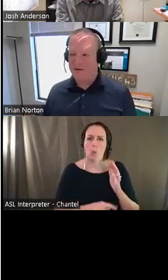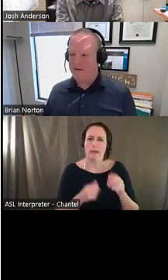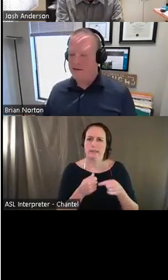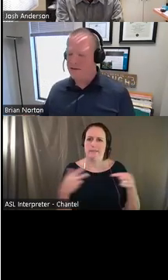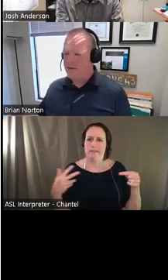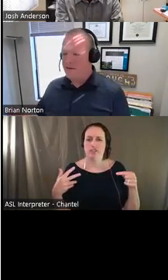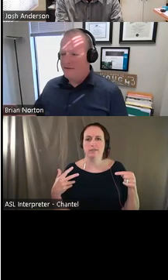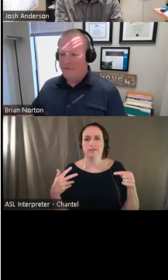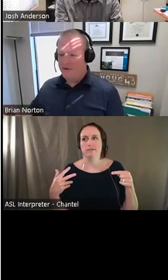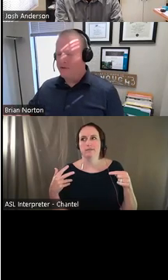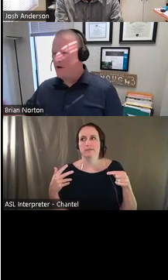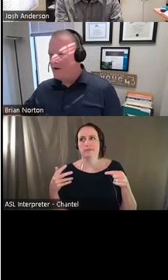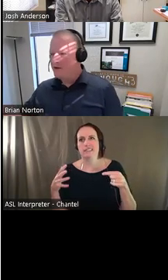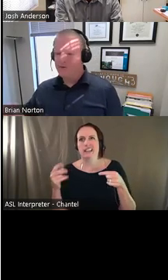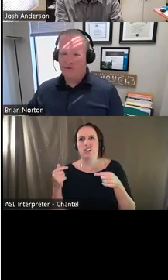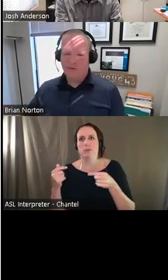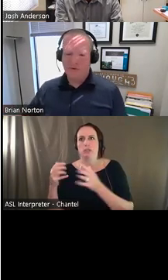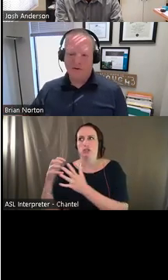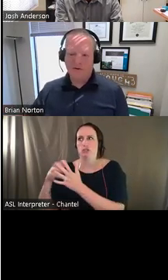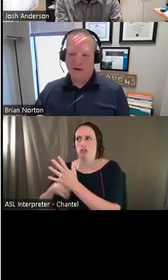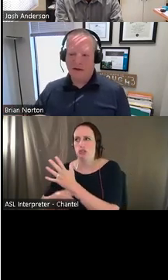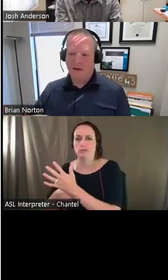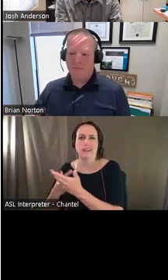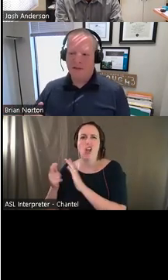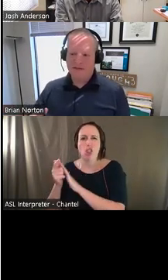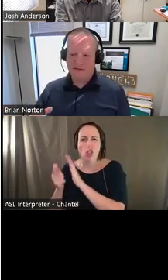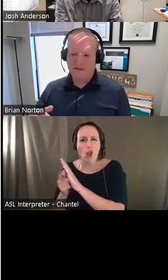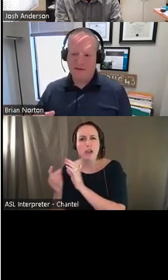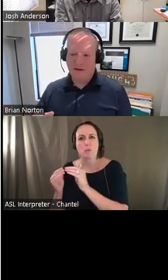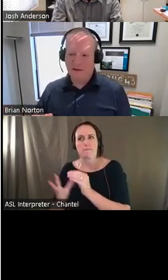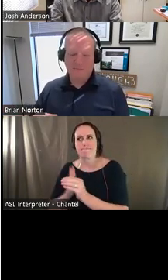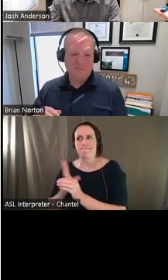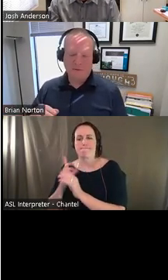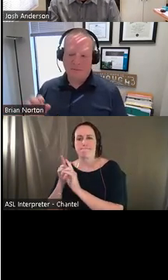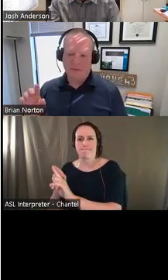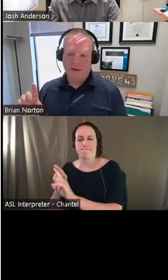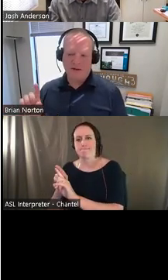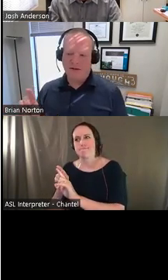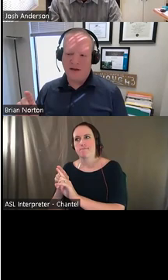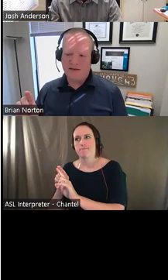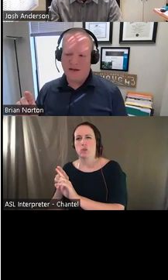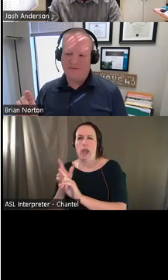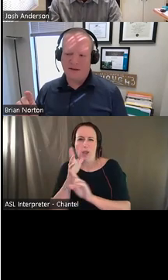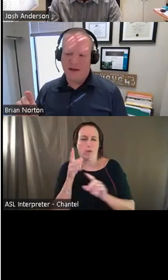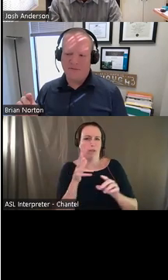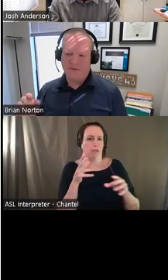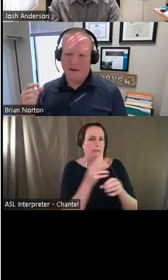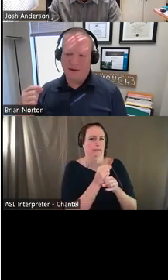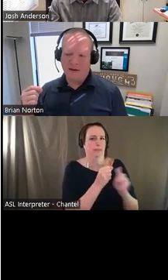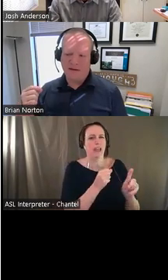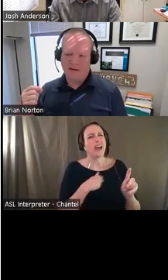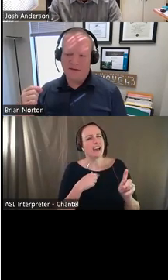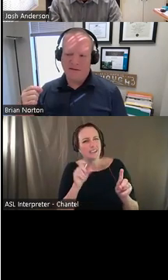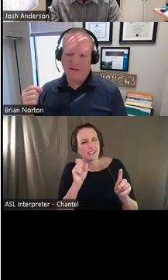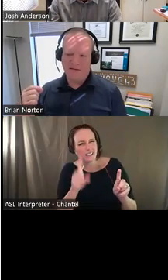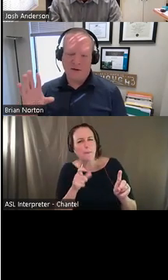might find in, you know, the laws or other places. By the way, are you guys getting any feedback from my